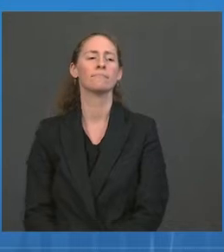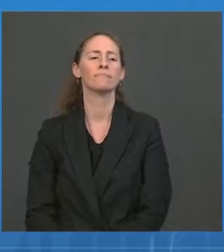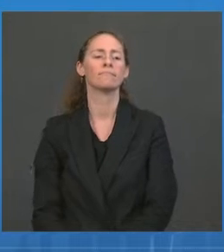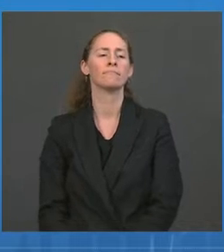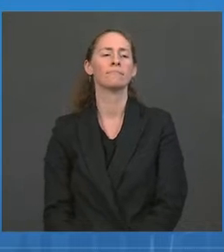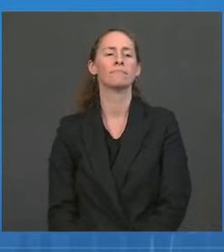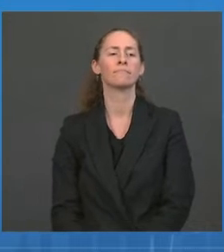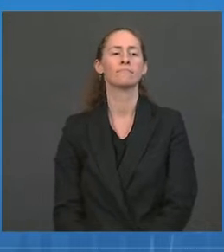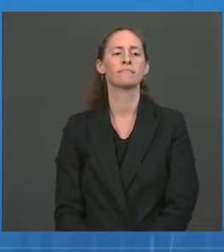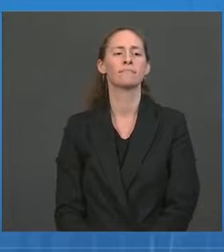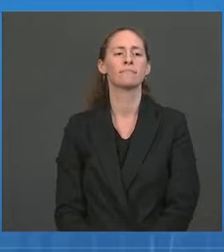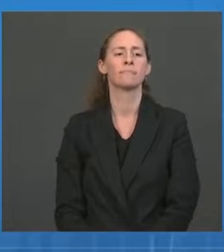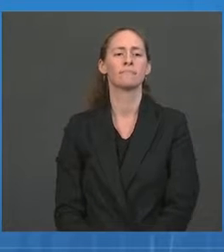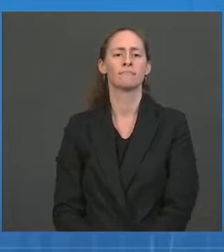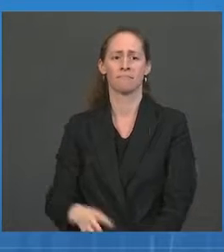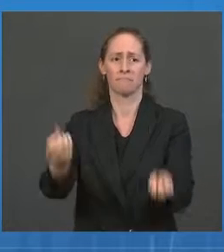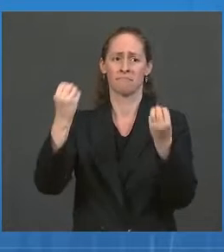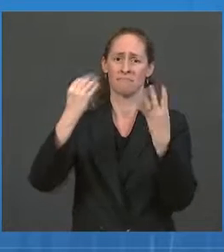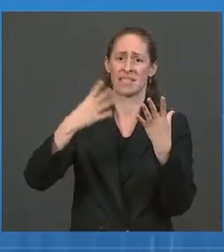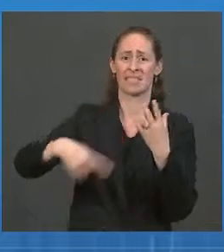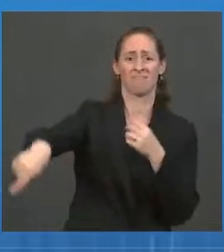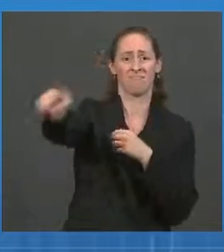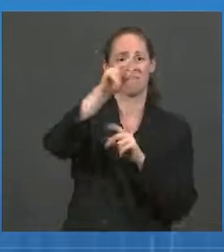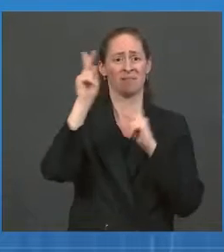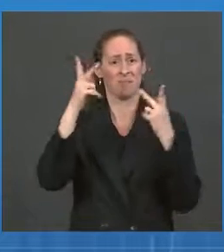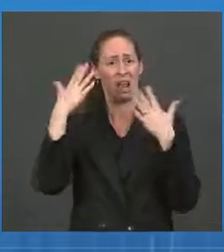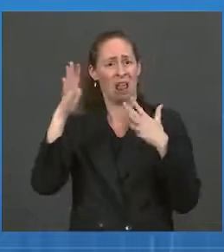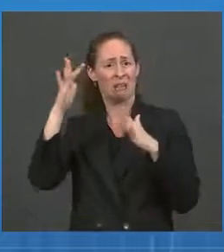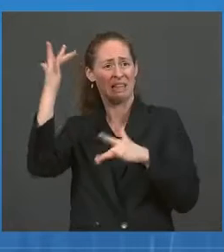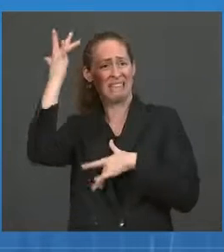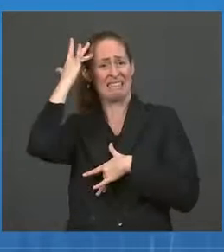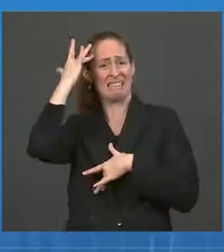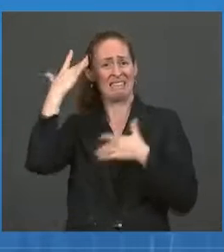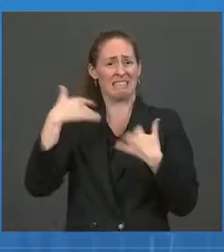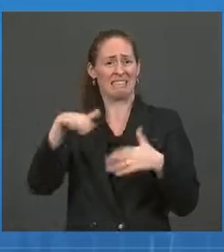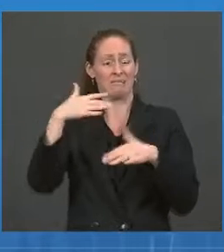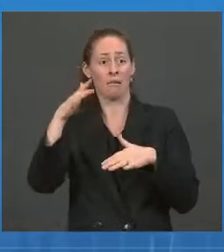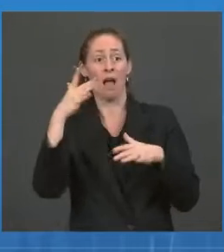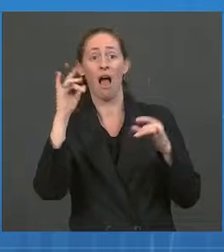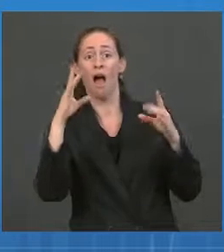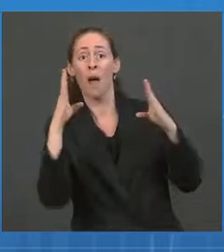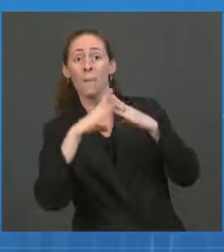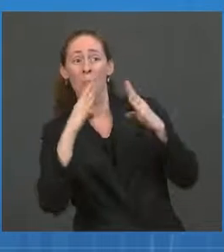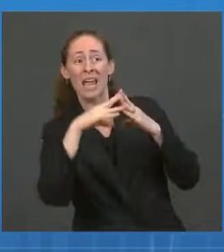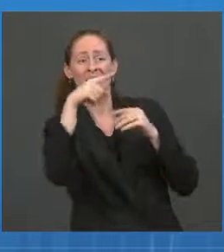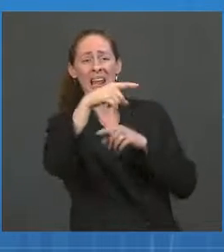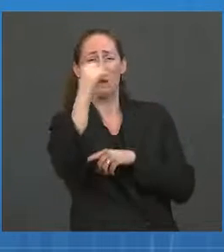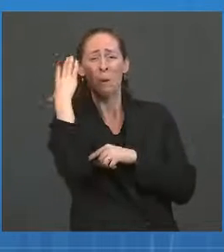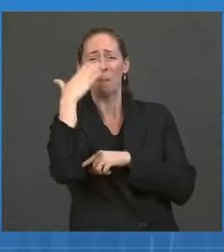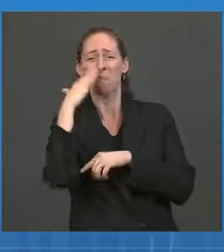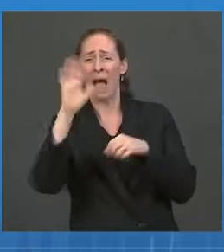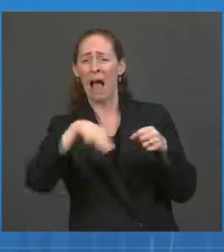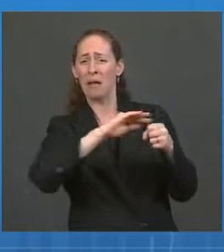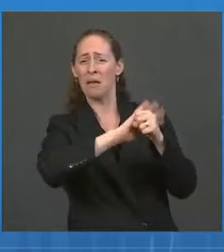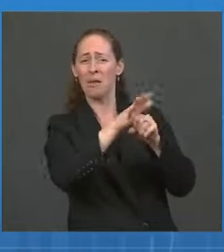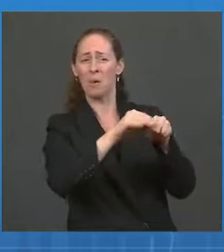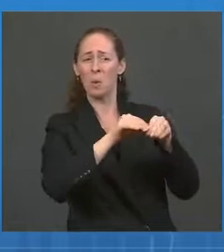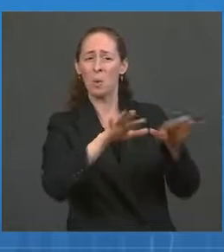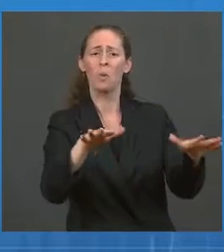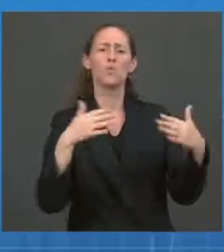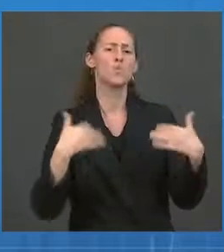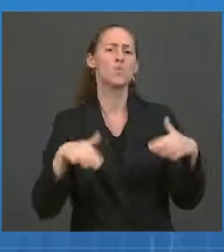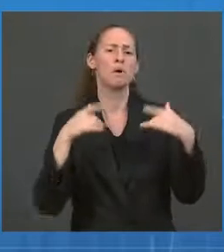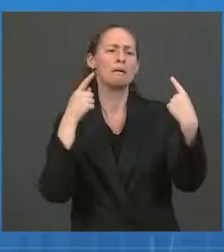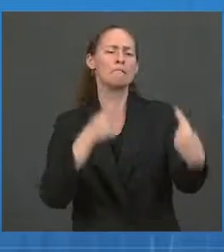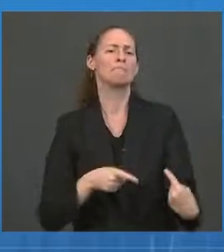very facilities that have been hit hardest by the pandemic. So in addition to providing infection control for things like ventilator-assisted